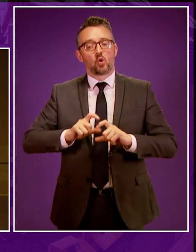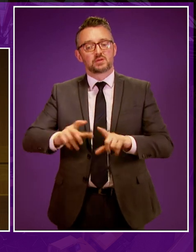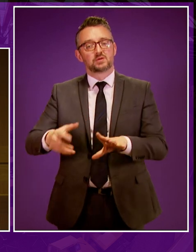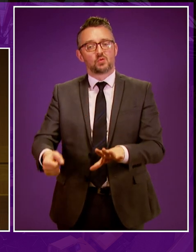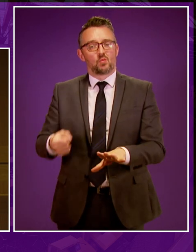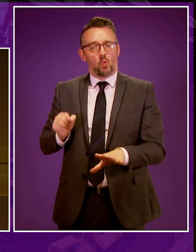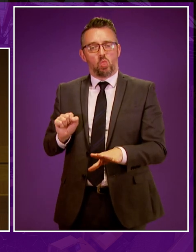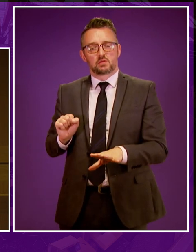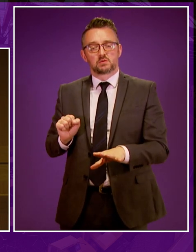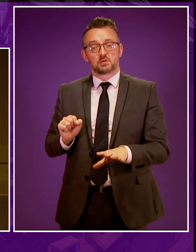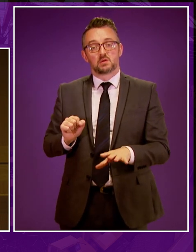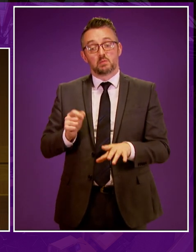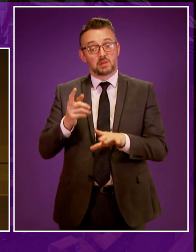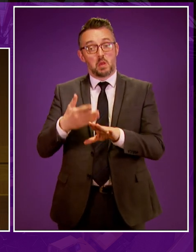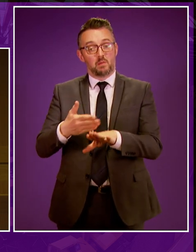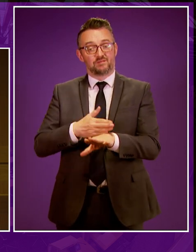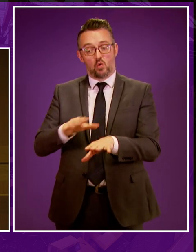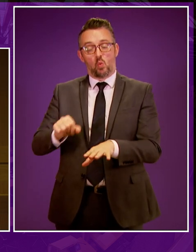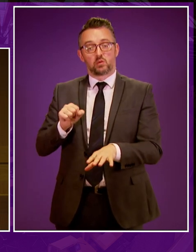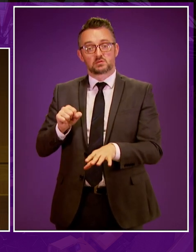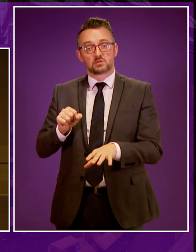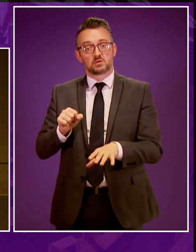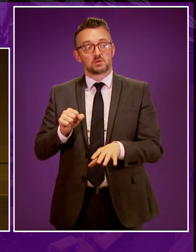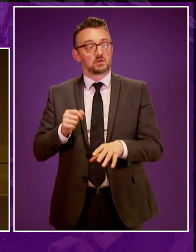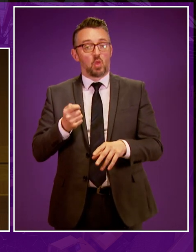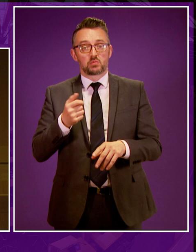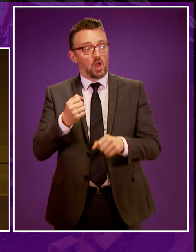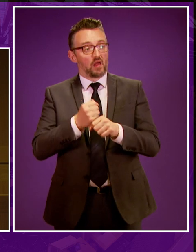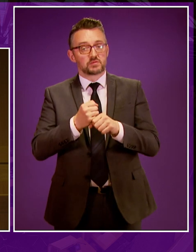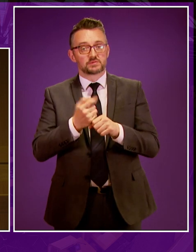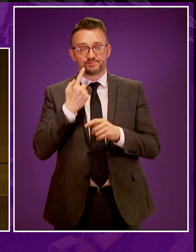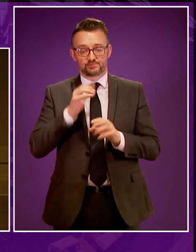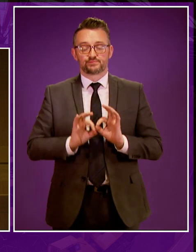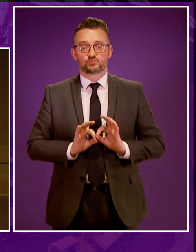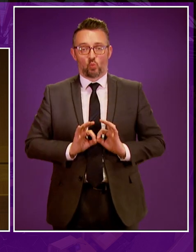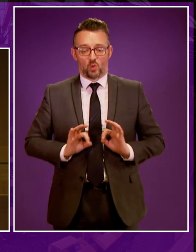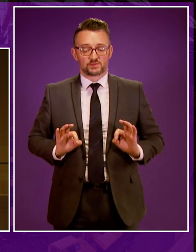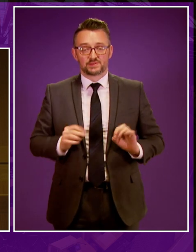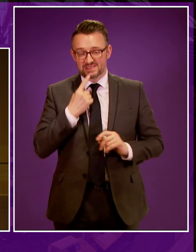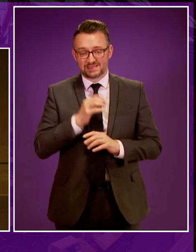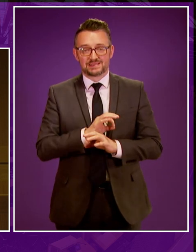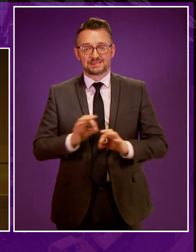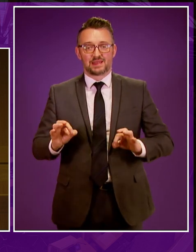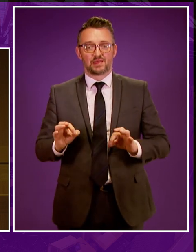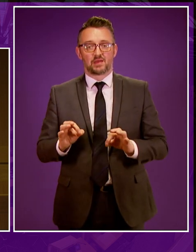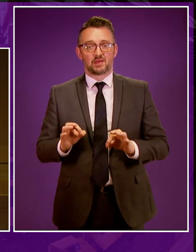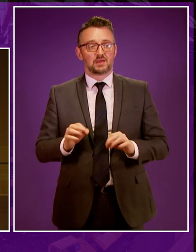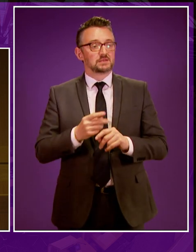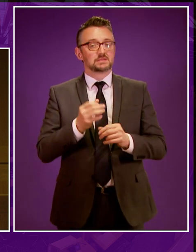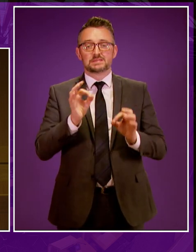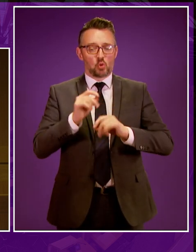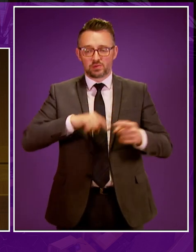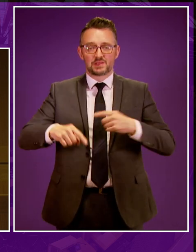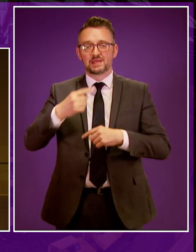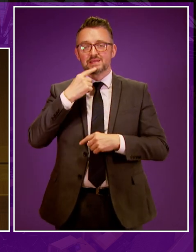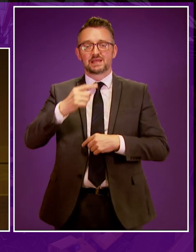Prior to the announcement of that moratorium, we had almost radio silence from government backbenchers. Hardly one of them speaking out demanding